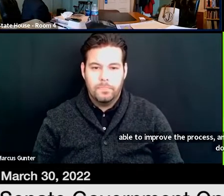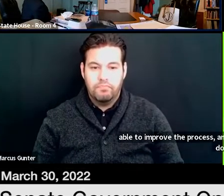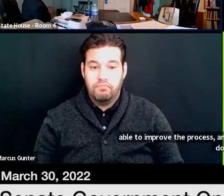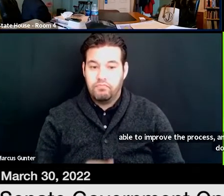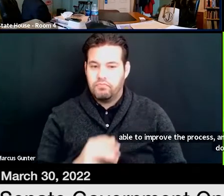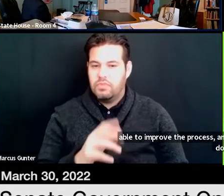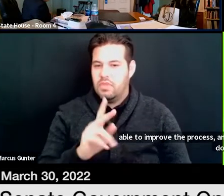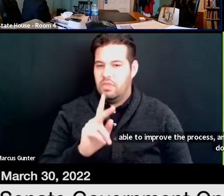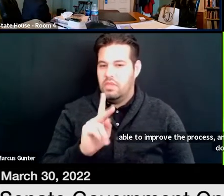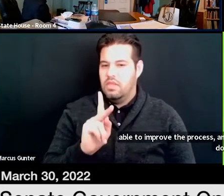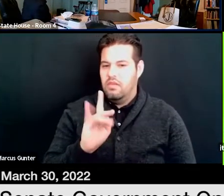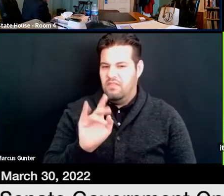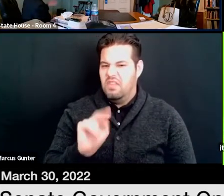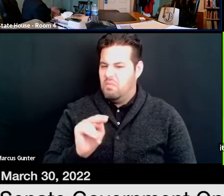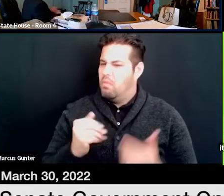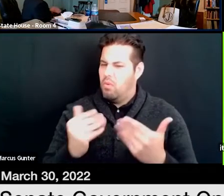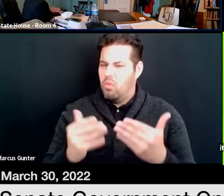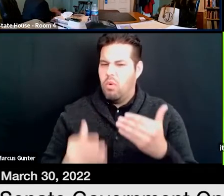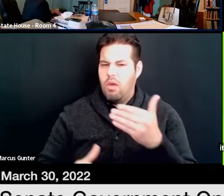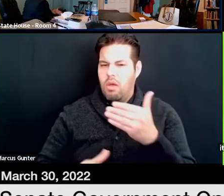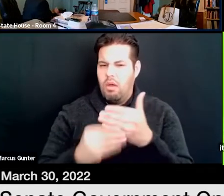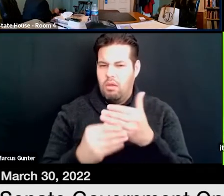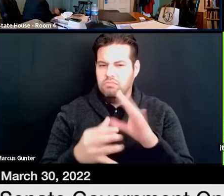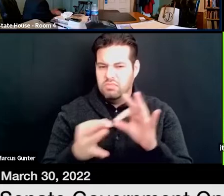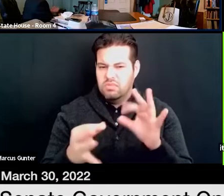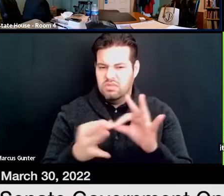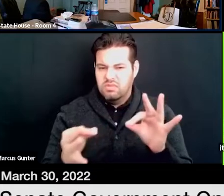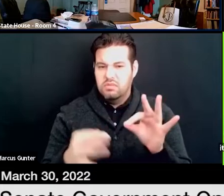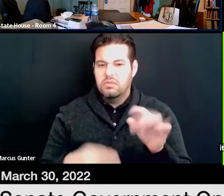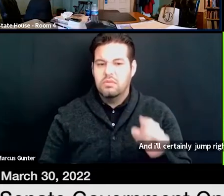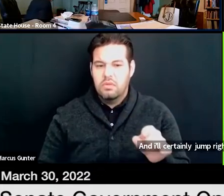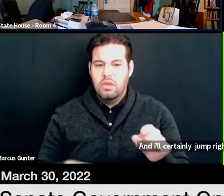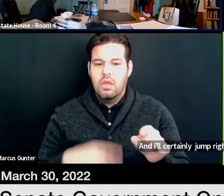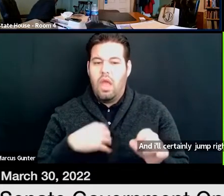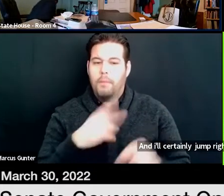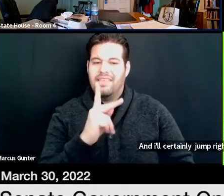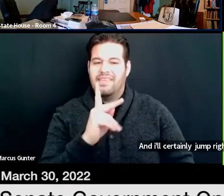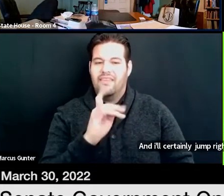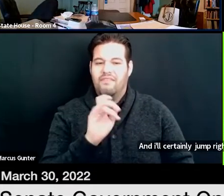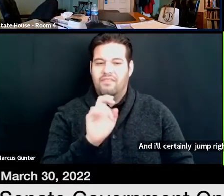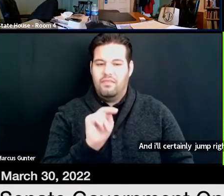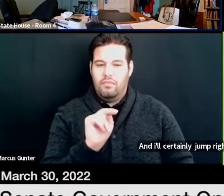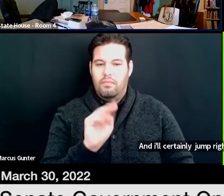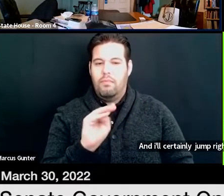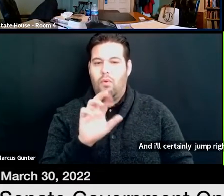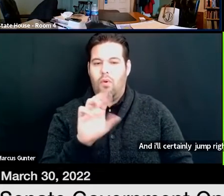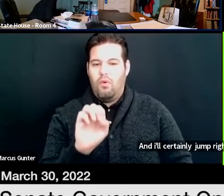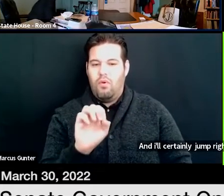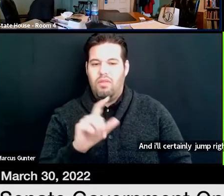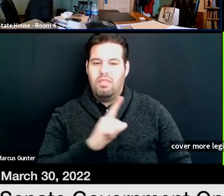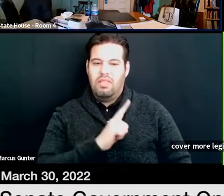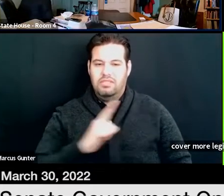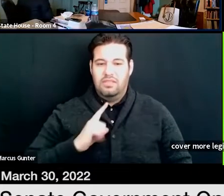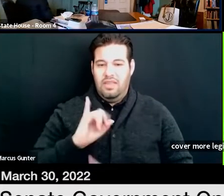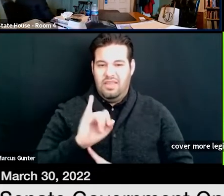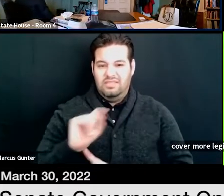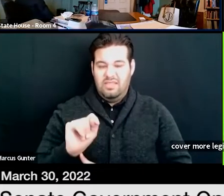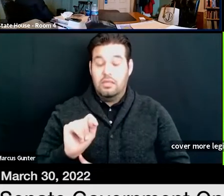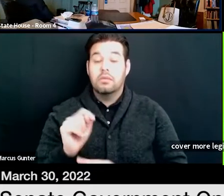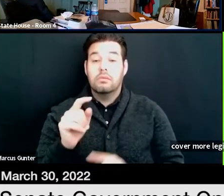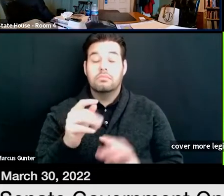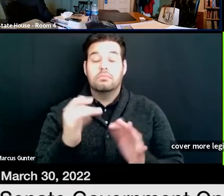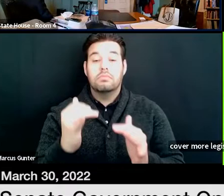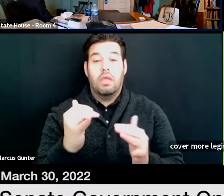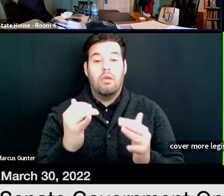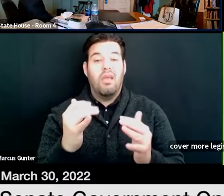Ian, I'll certainly jump right in there for the record, Kevin Moore, Legislative IT. So, I think it's also important that we take a step